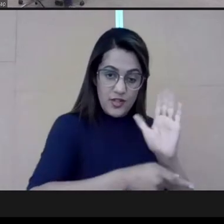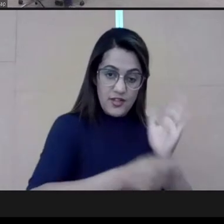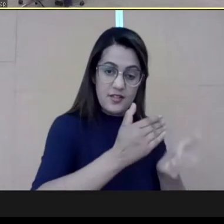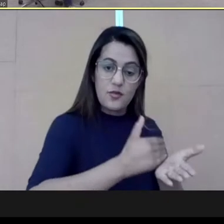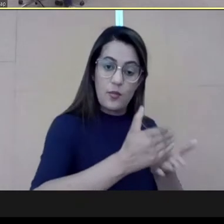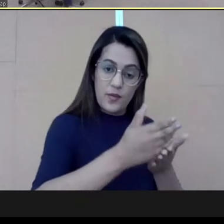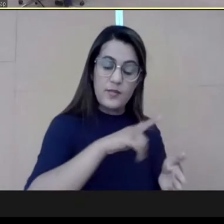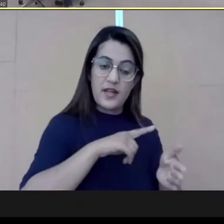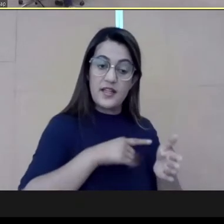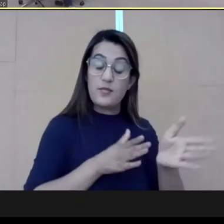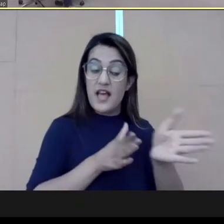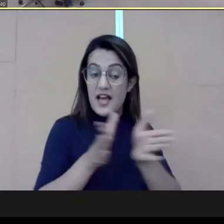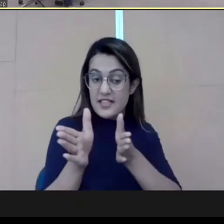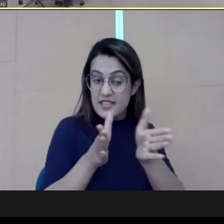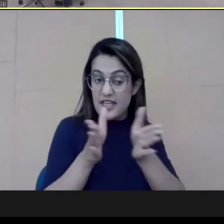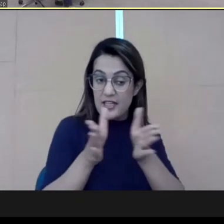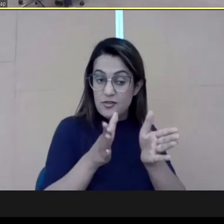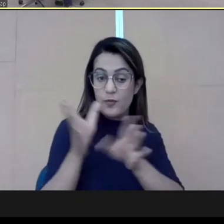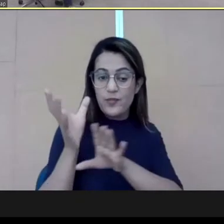Thanks a lot, Puja.